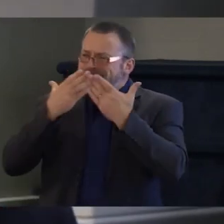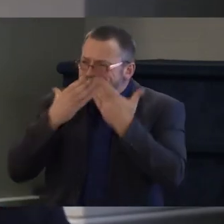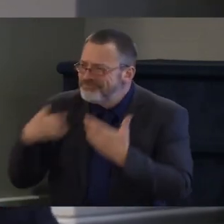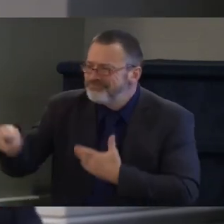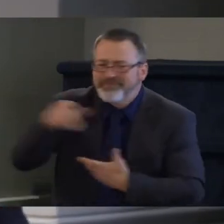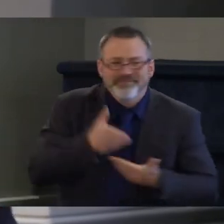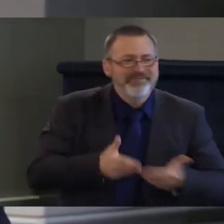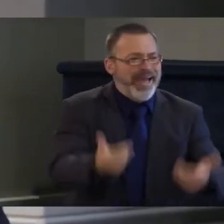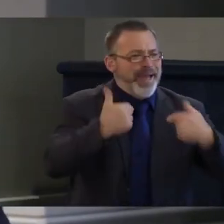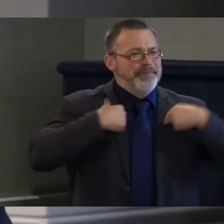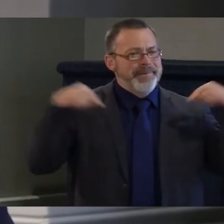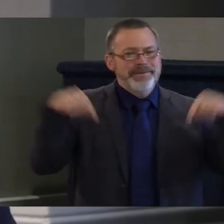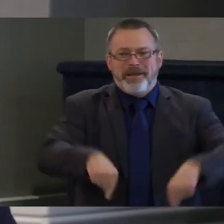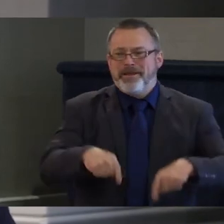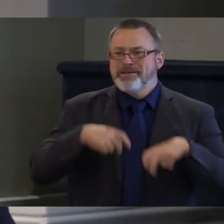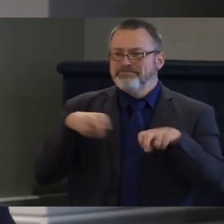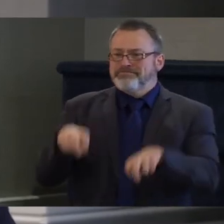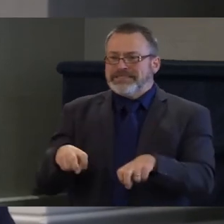vcil and to peter